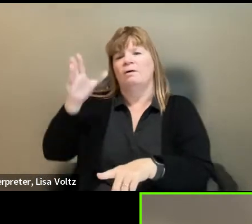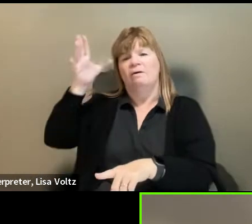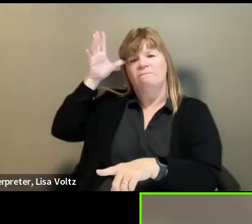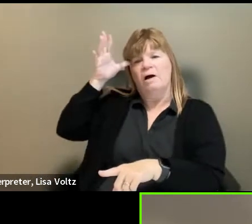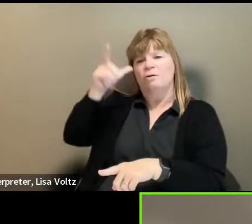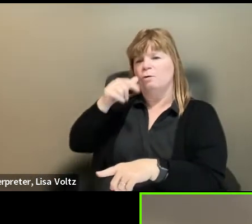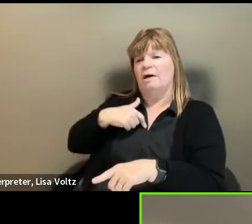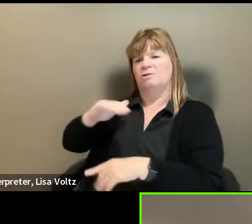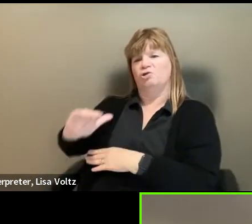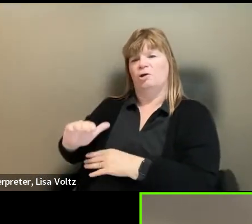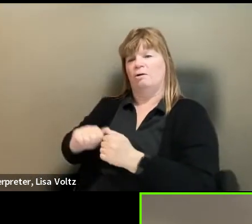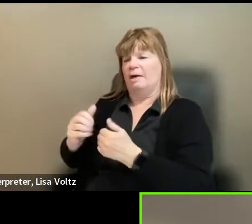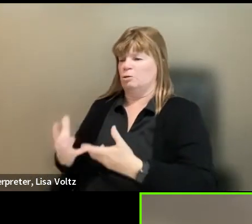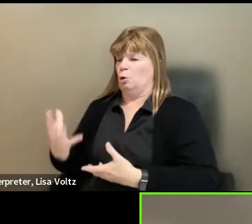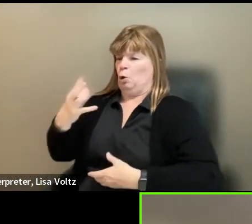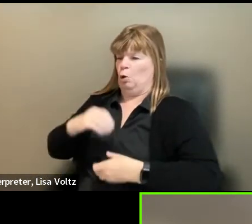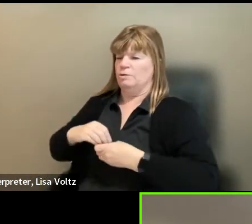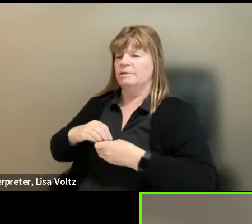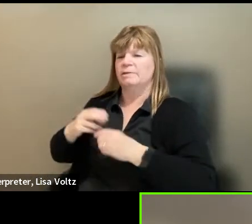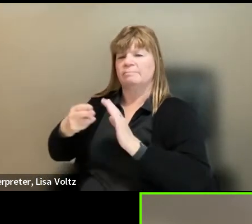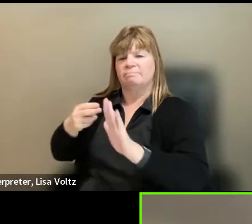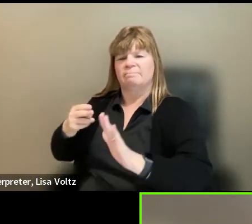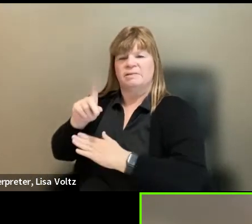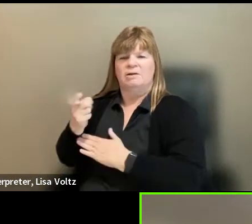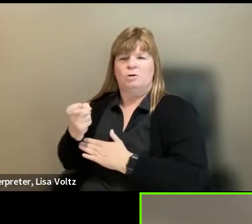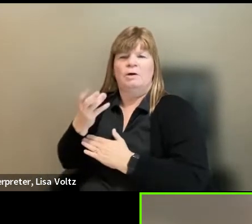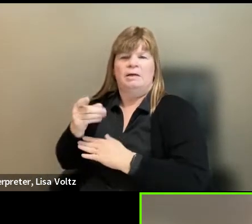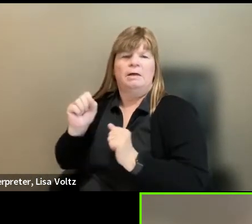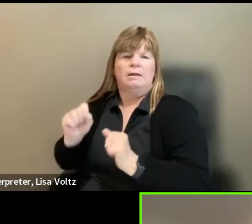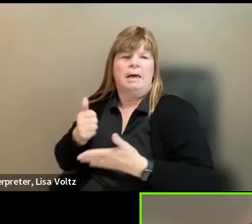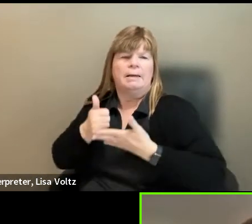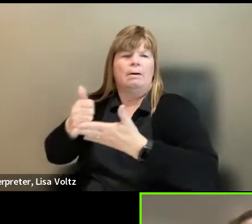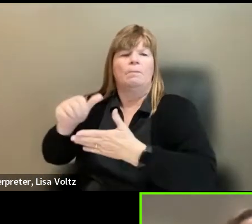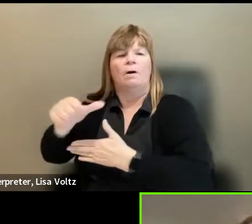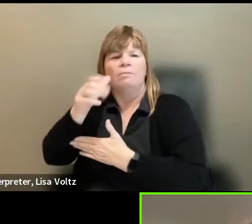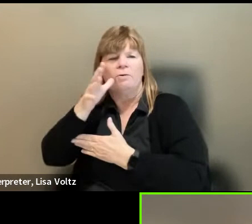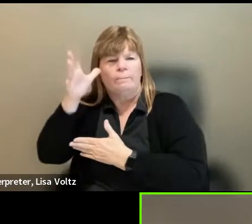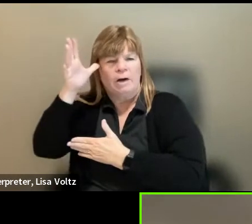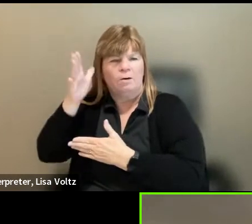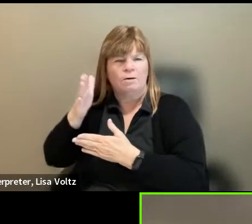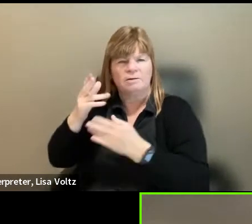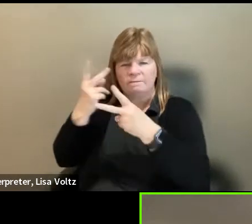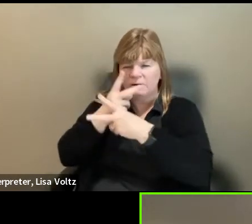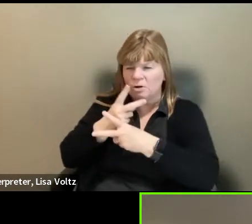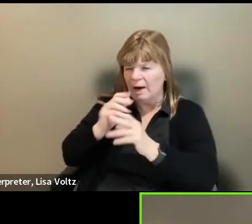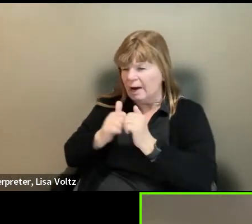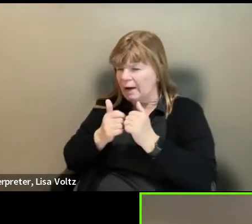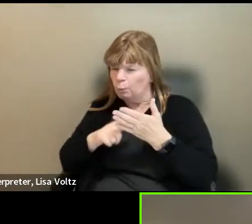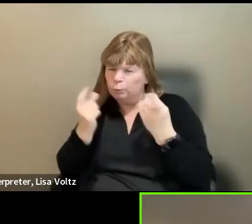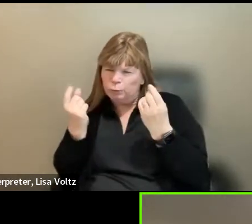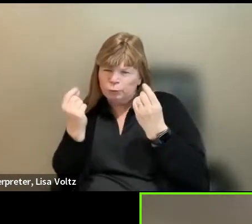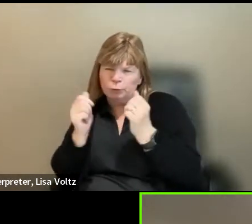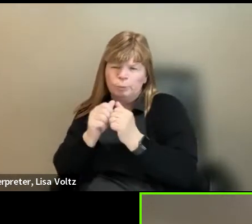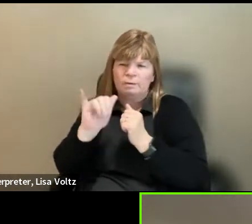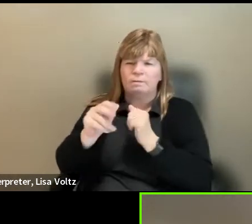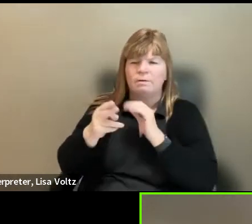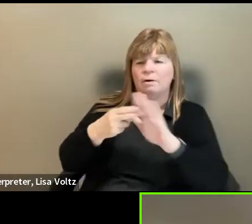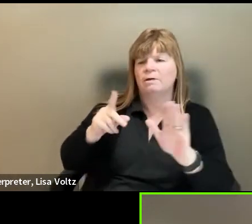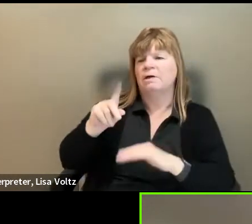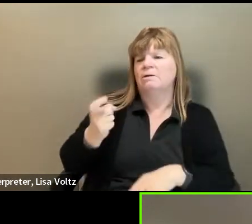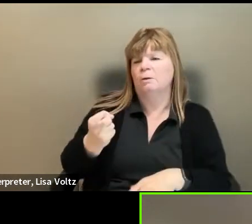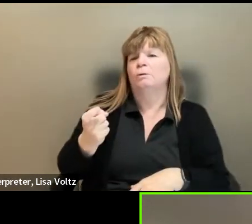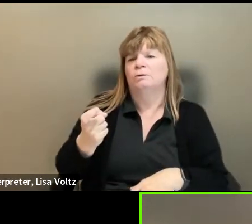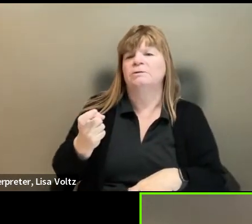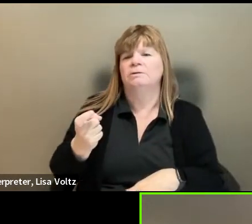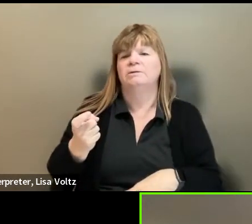has a child with an autism diagnosis, and then may be able to help other parents navigate, um, a similar diagnosis. Um, I